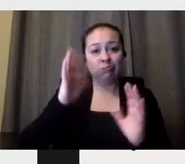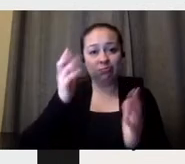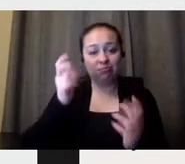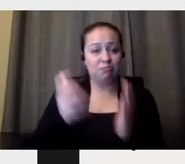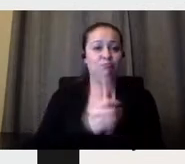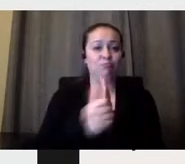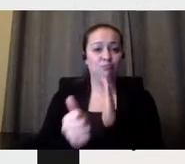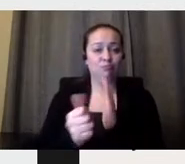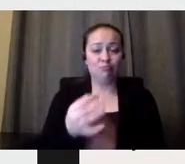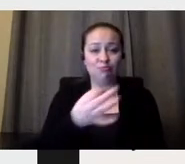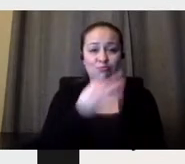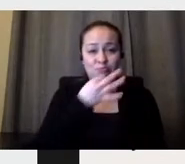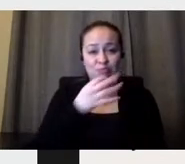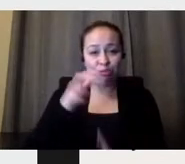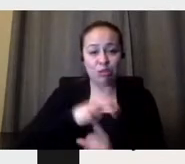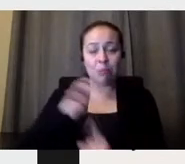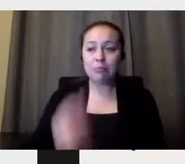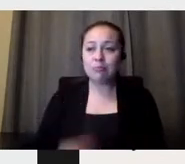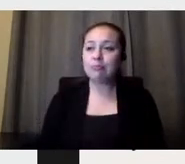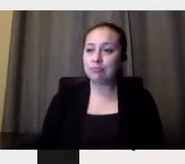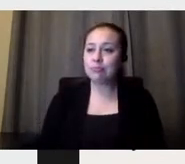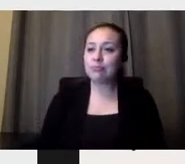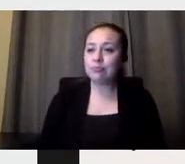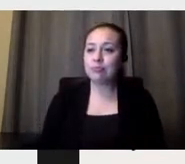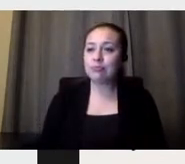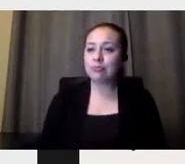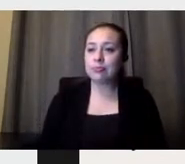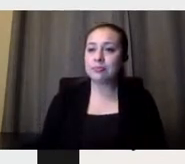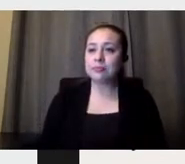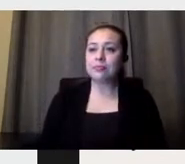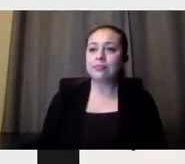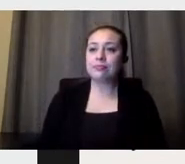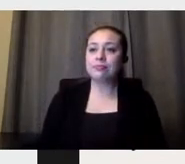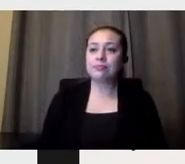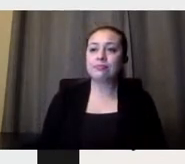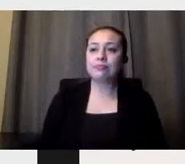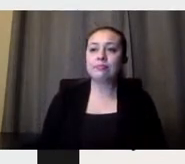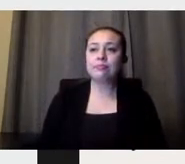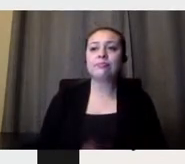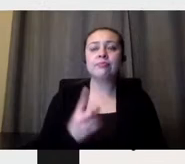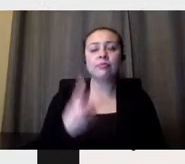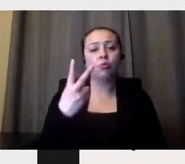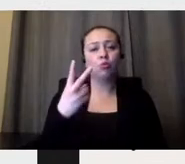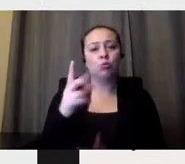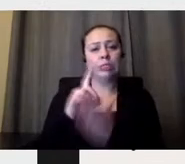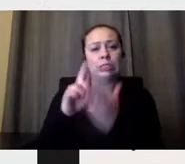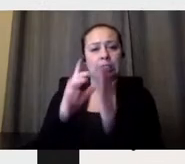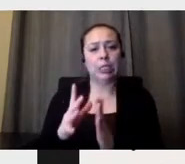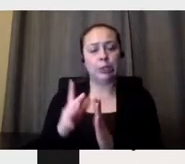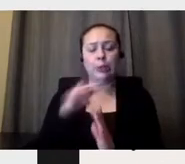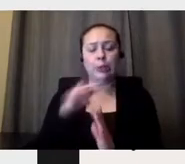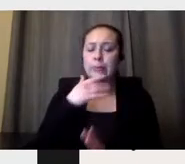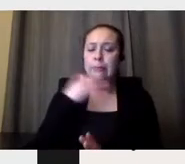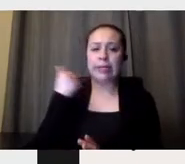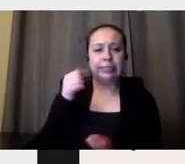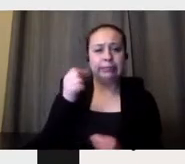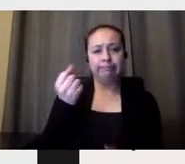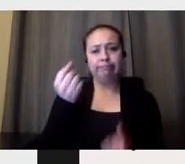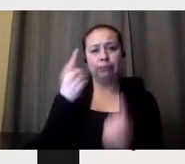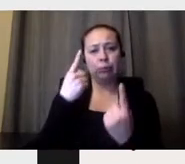became rule. Sovriety. There were two designers, in my opinion, who best understood simplicity.